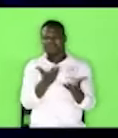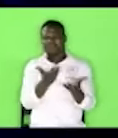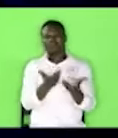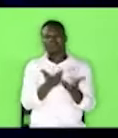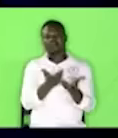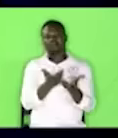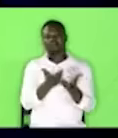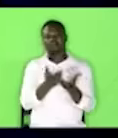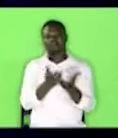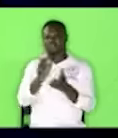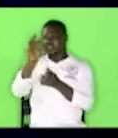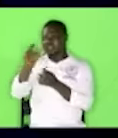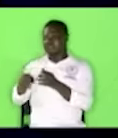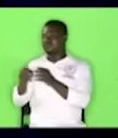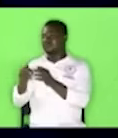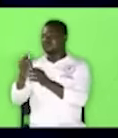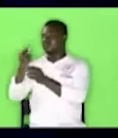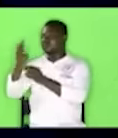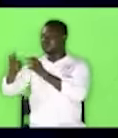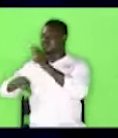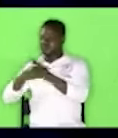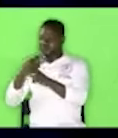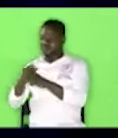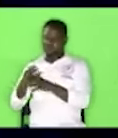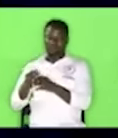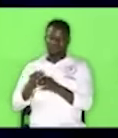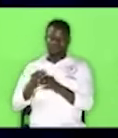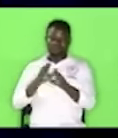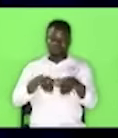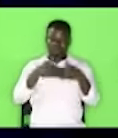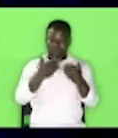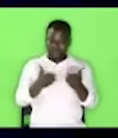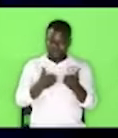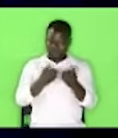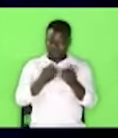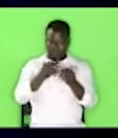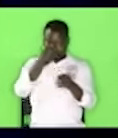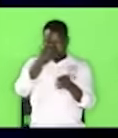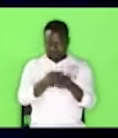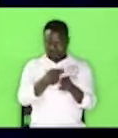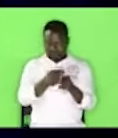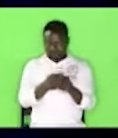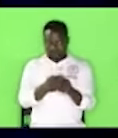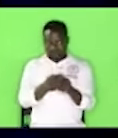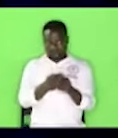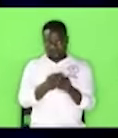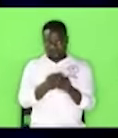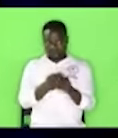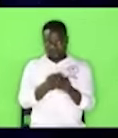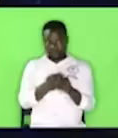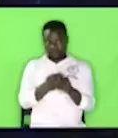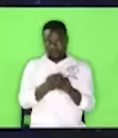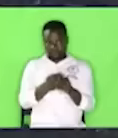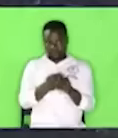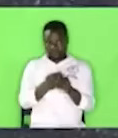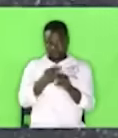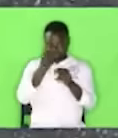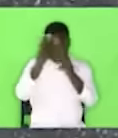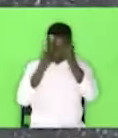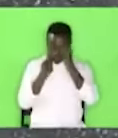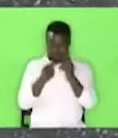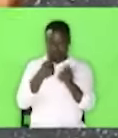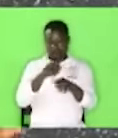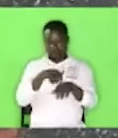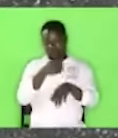of the universe now he gave him what the name because I've tried to establish the